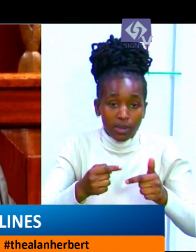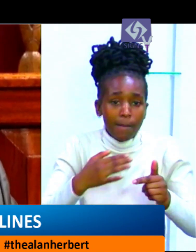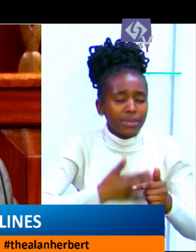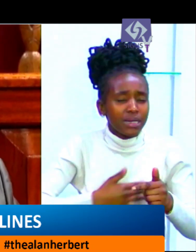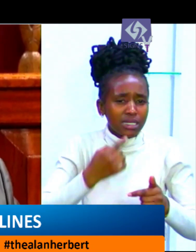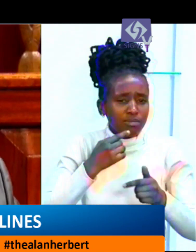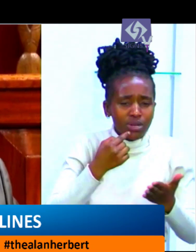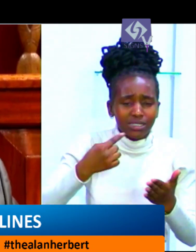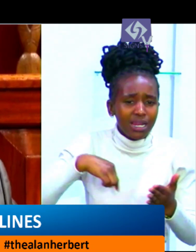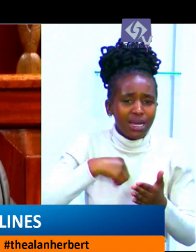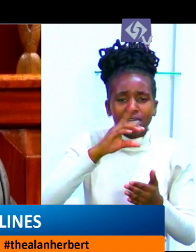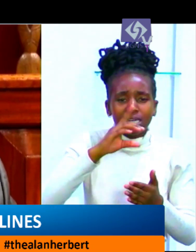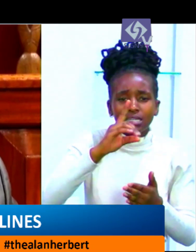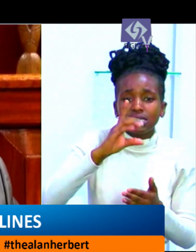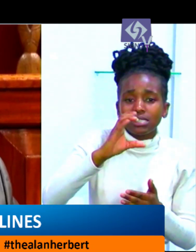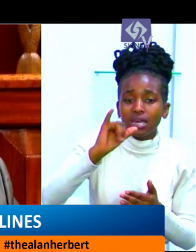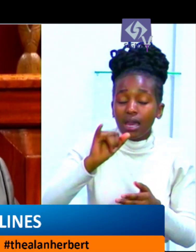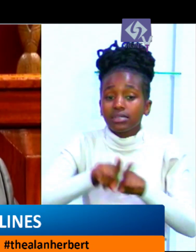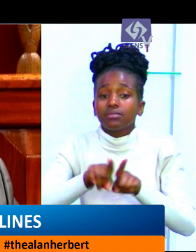the eyes have it